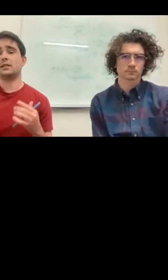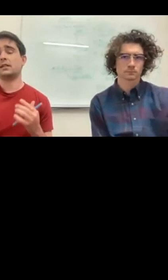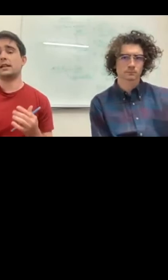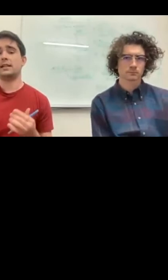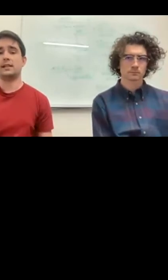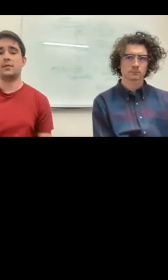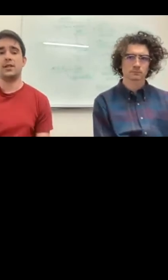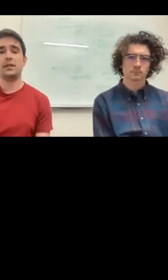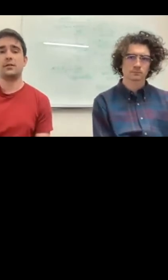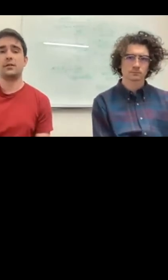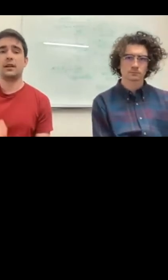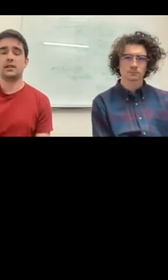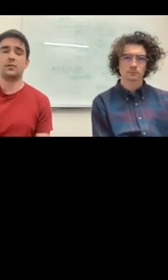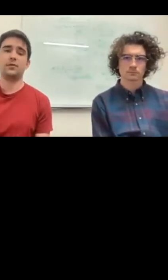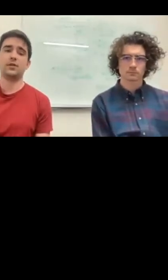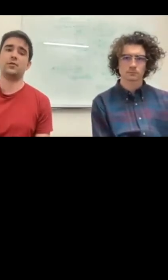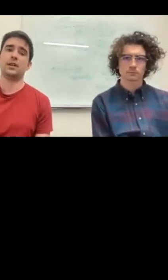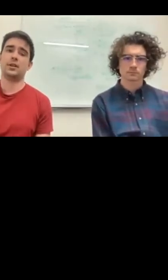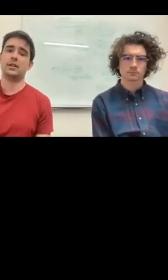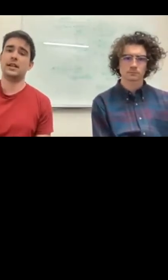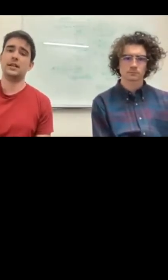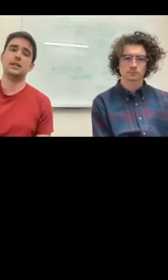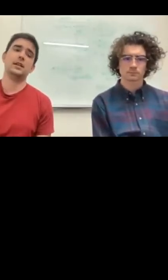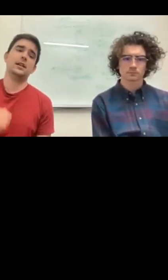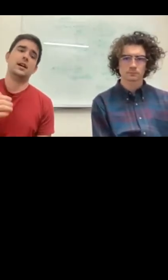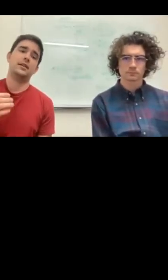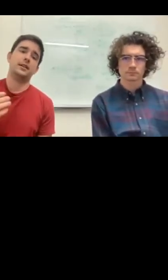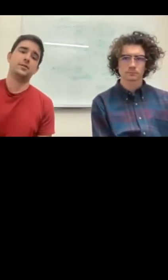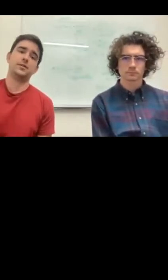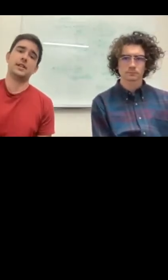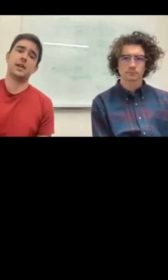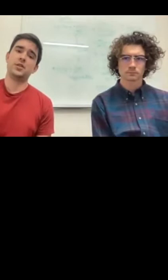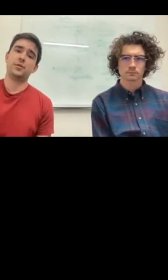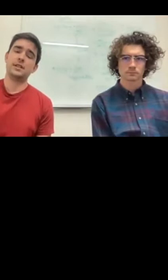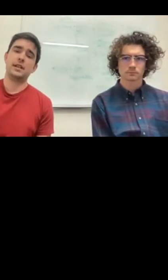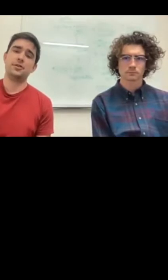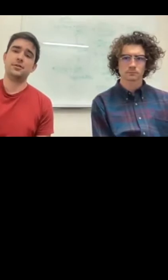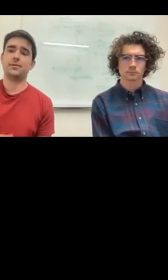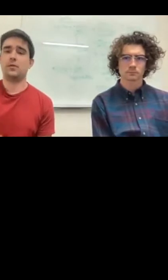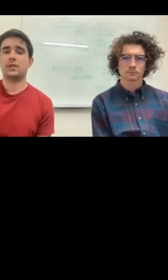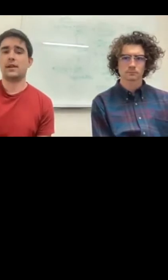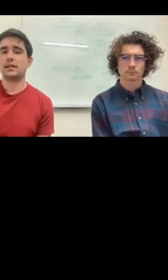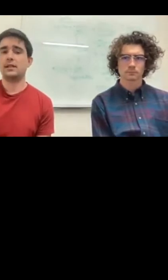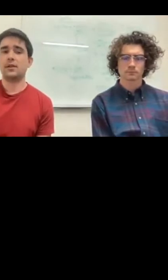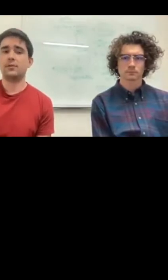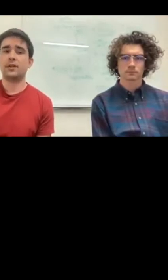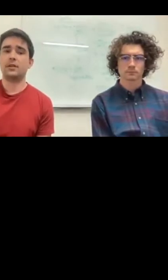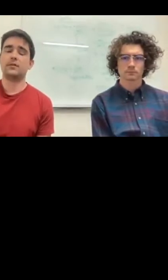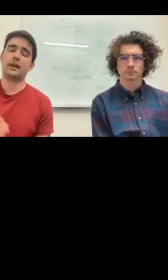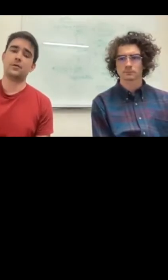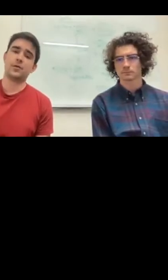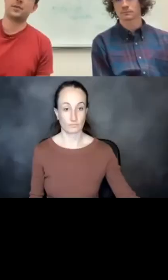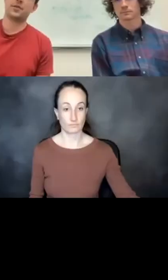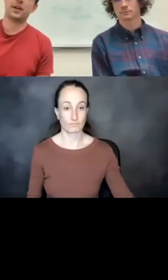design cases in particular, some of which we'll touch on today. That includes epitope presentation for focused vaccine development,